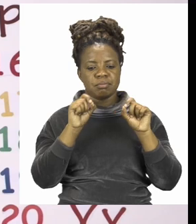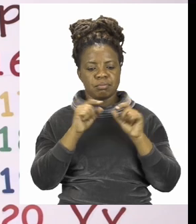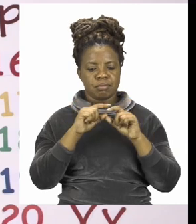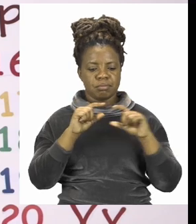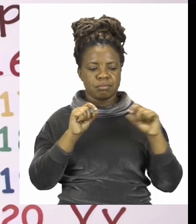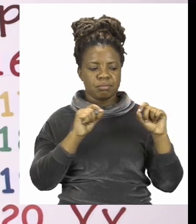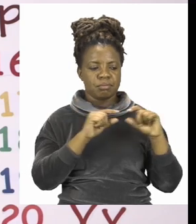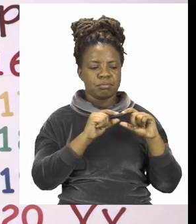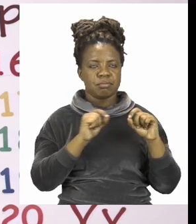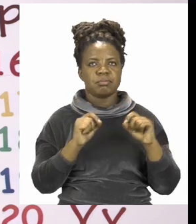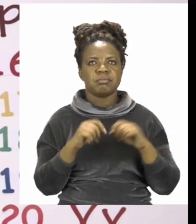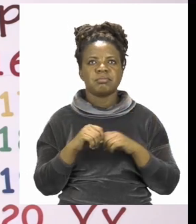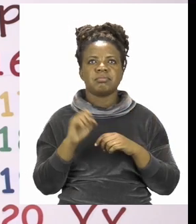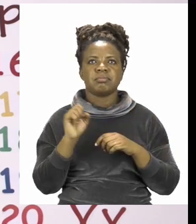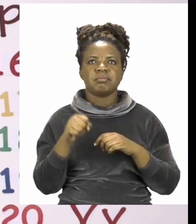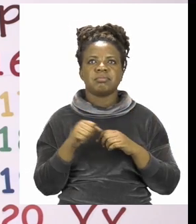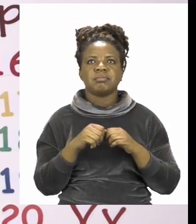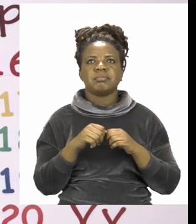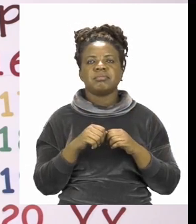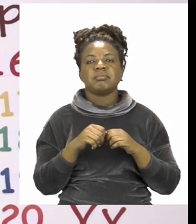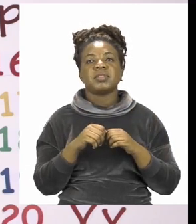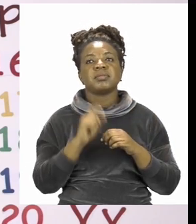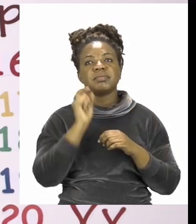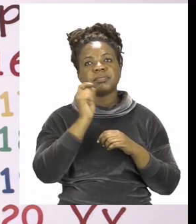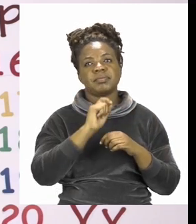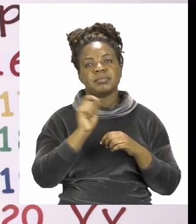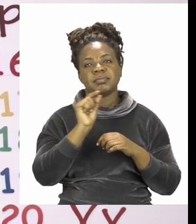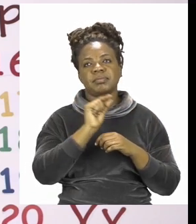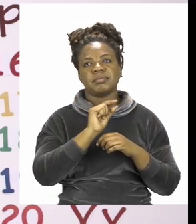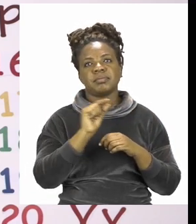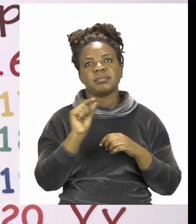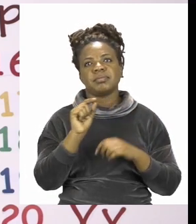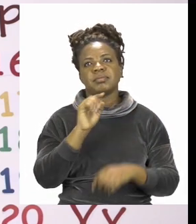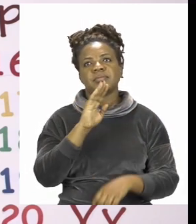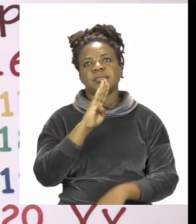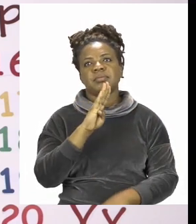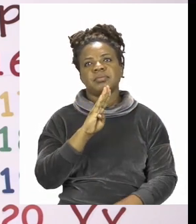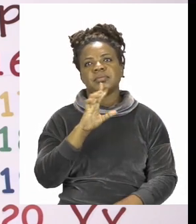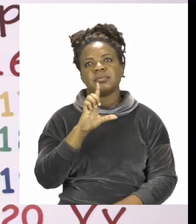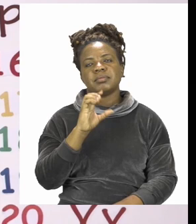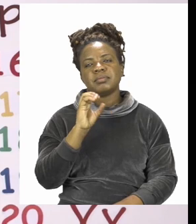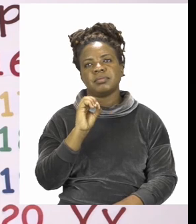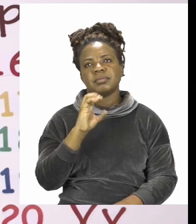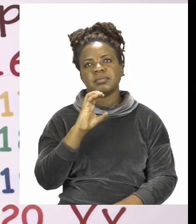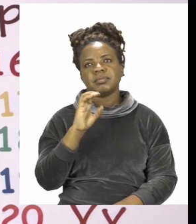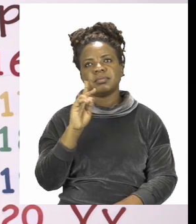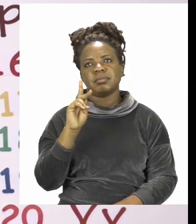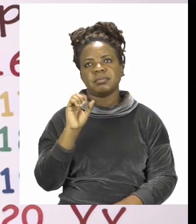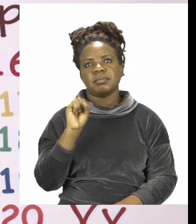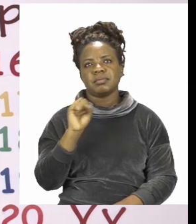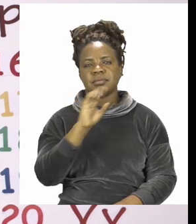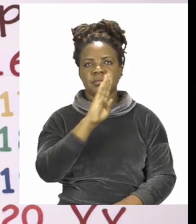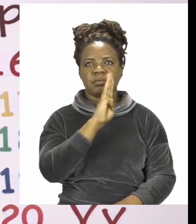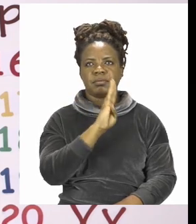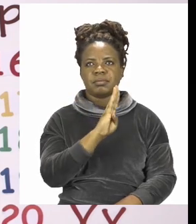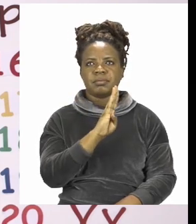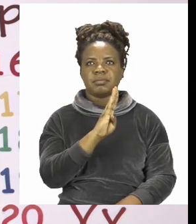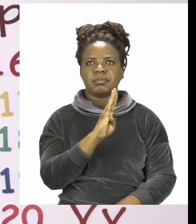look like blocks. So I'm going to write the word blocks. I will start with a B and